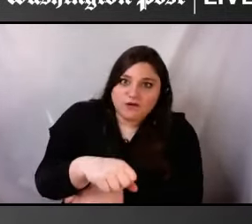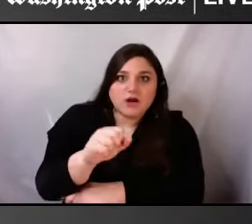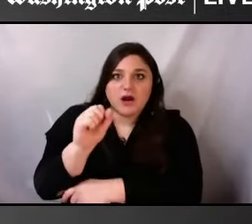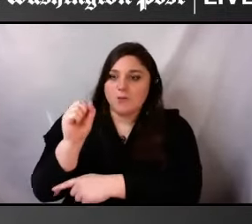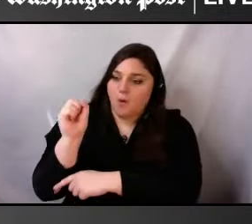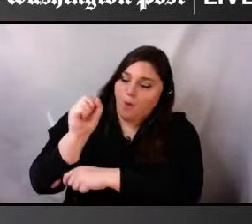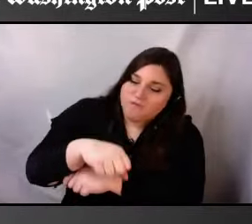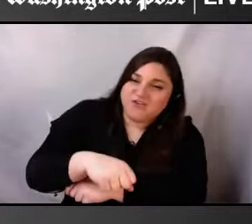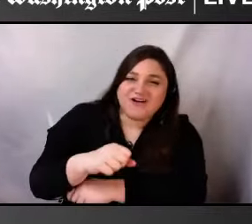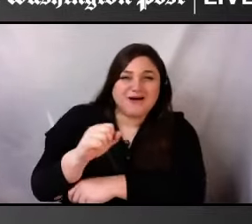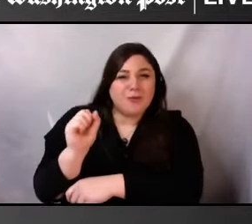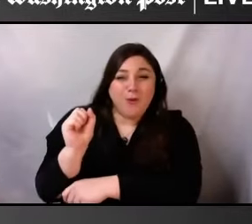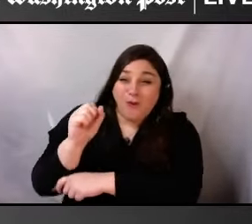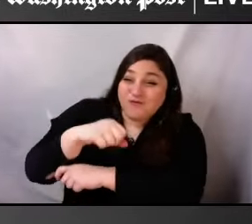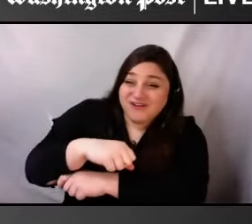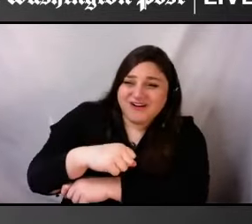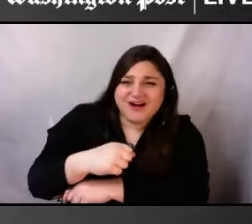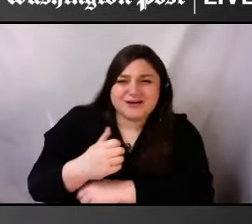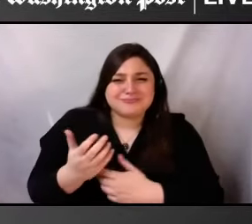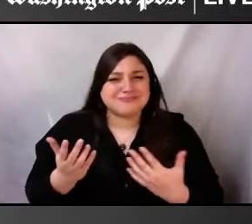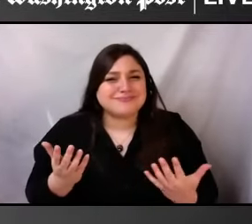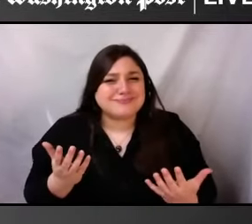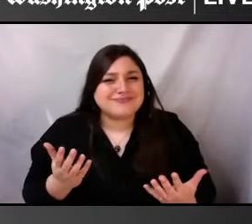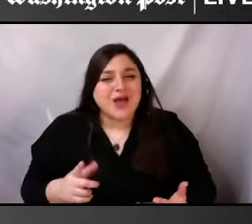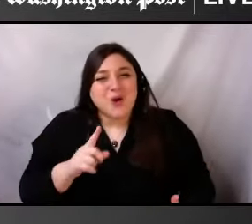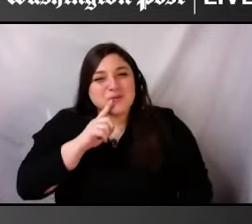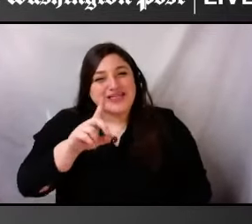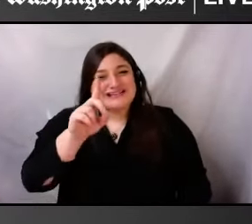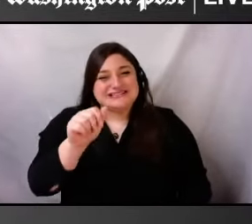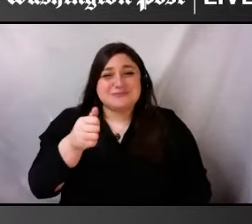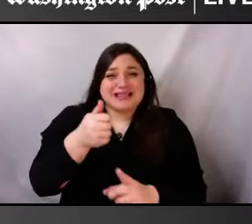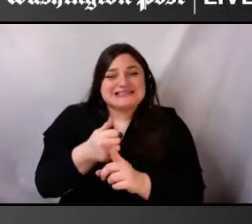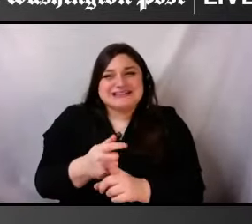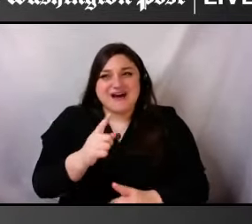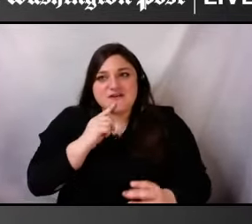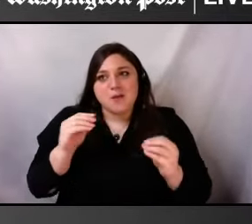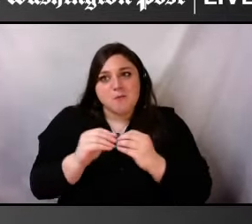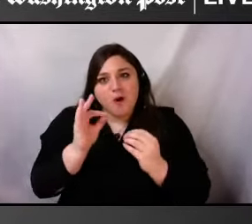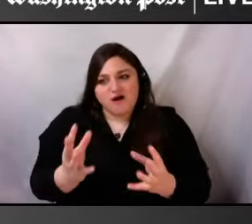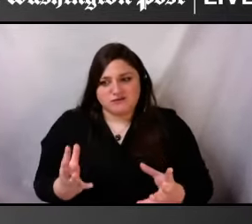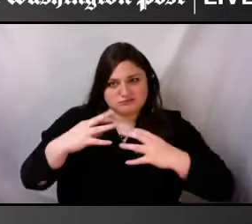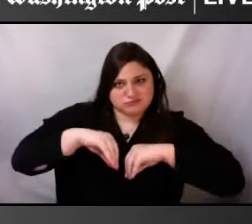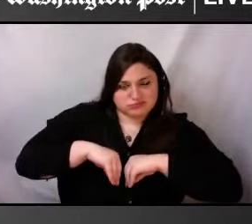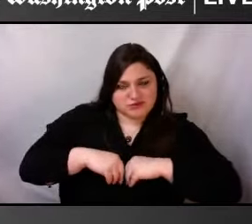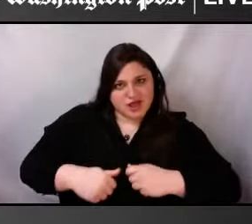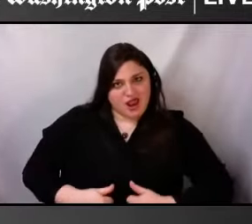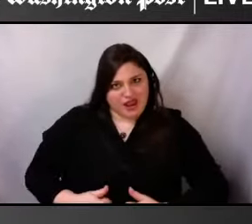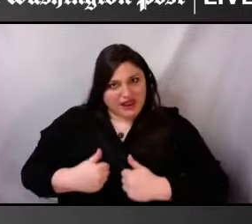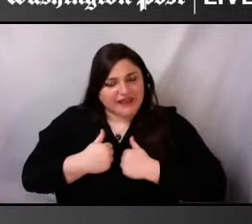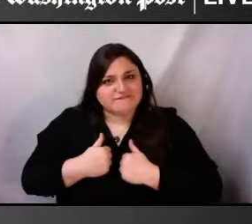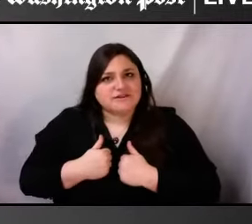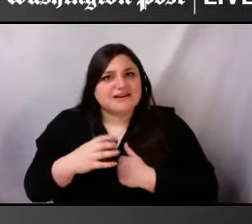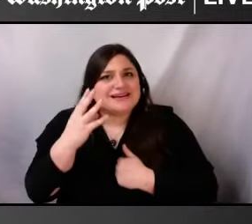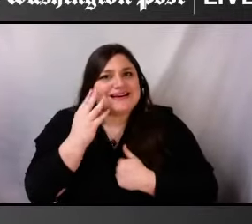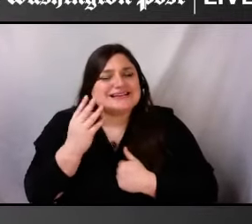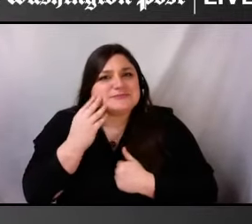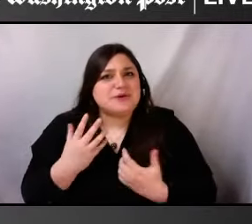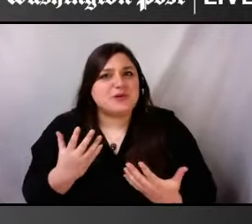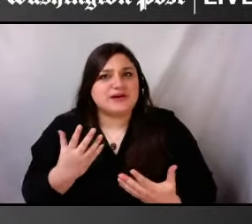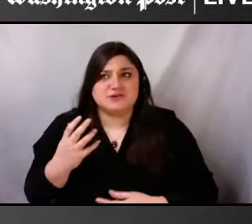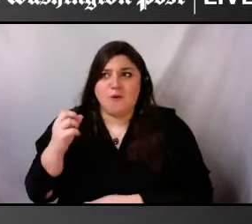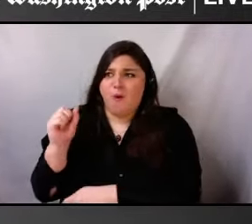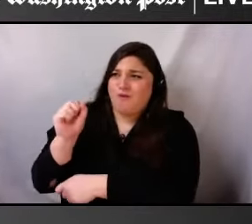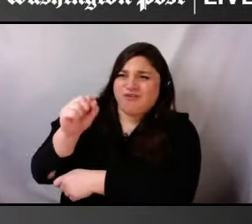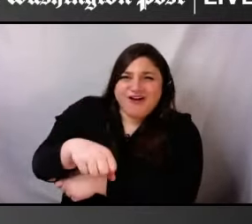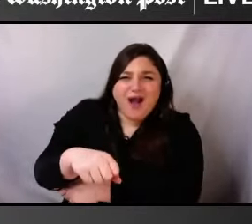is a lived experience. And so, it's something that doesn't require even something that